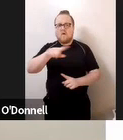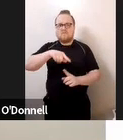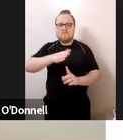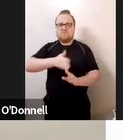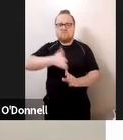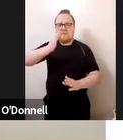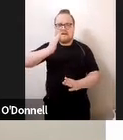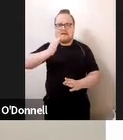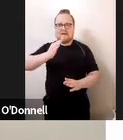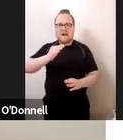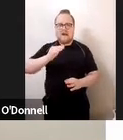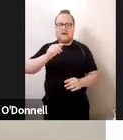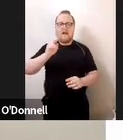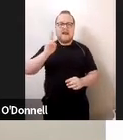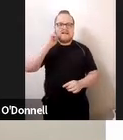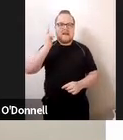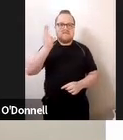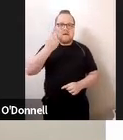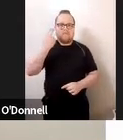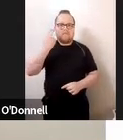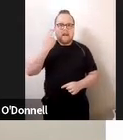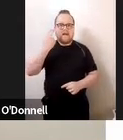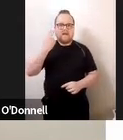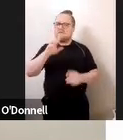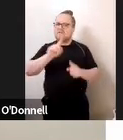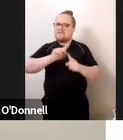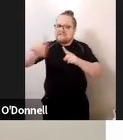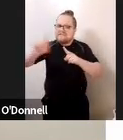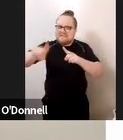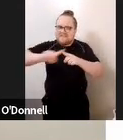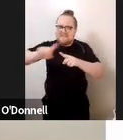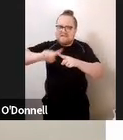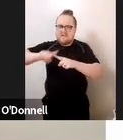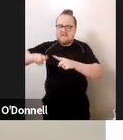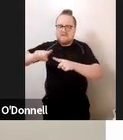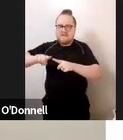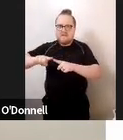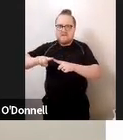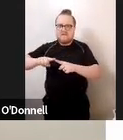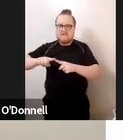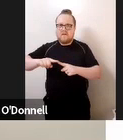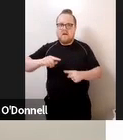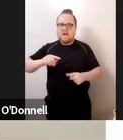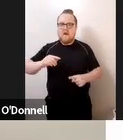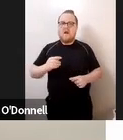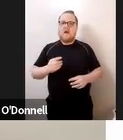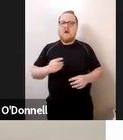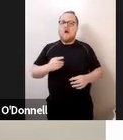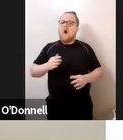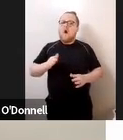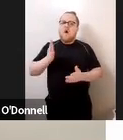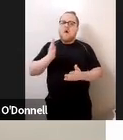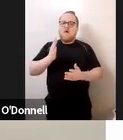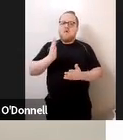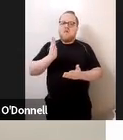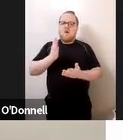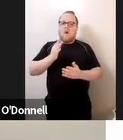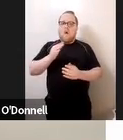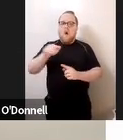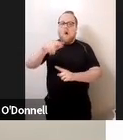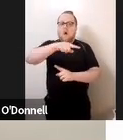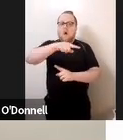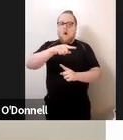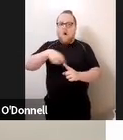different needs i don't know what answers you came up with but congratulations if you noted that all but one of those people